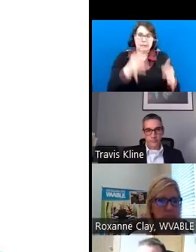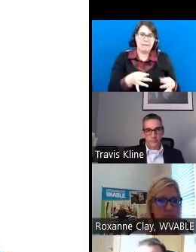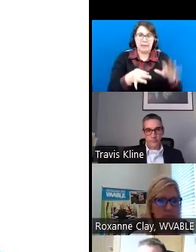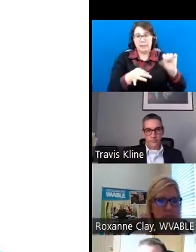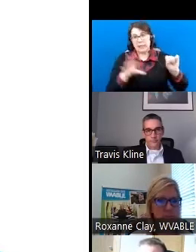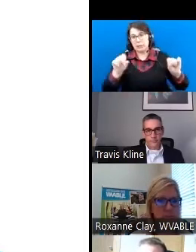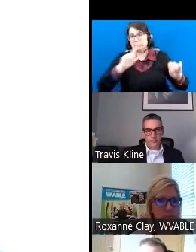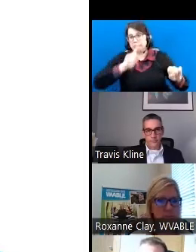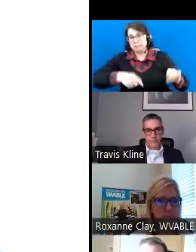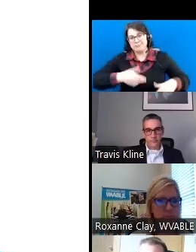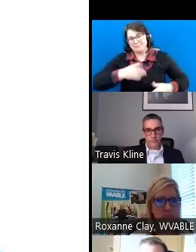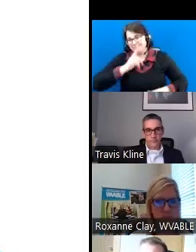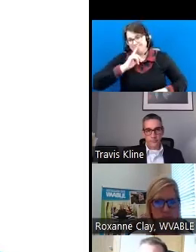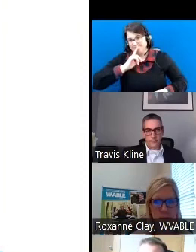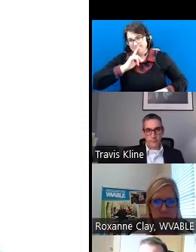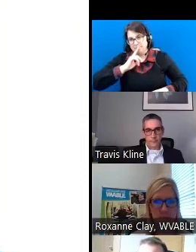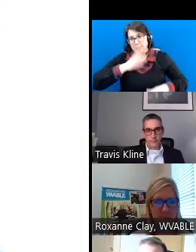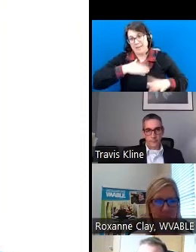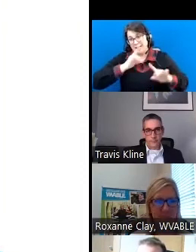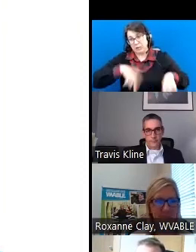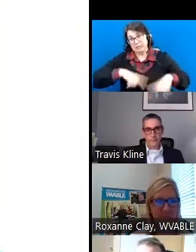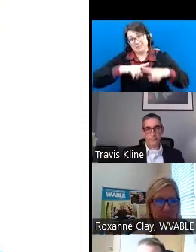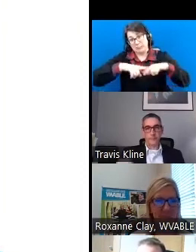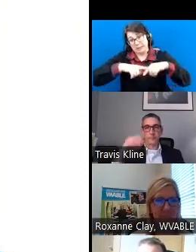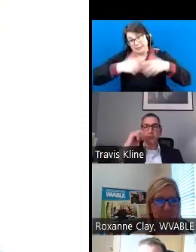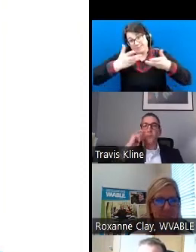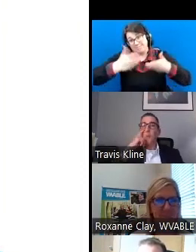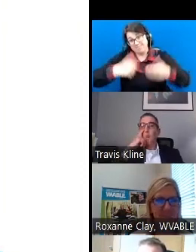answer, but that's my answer. It depends.